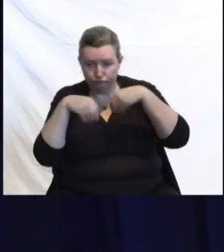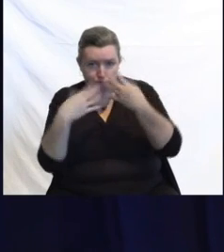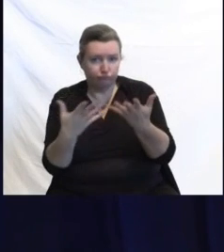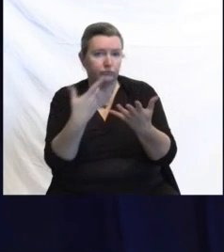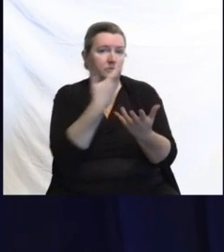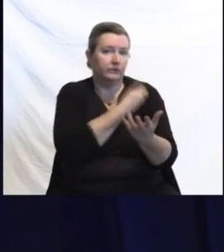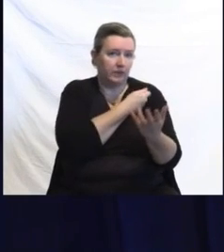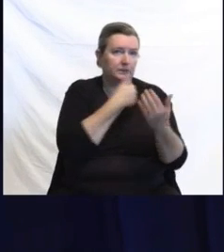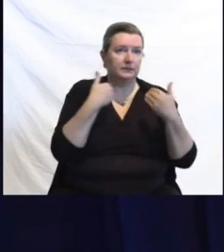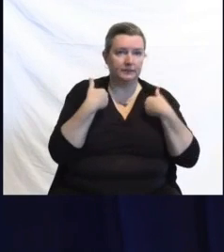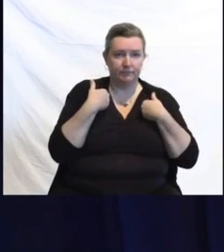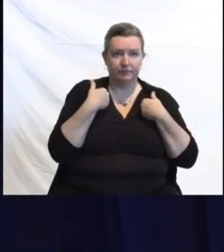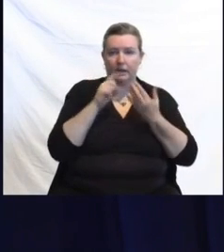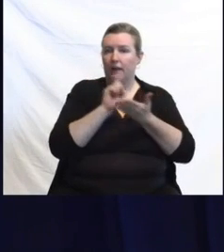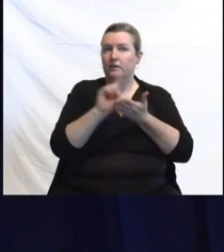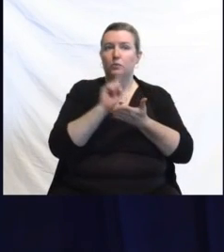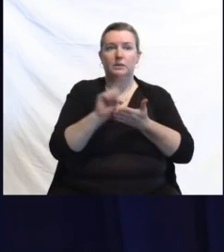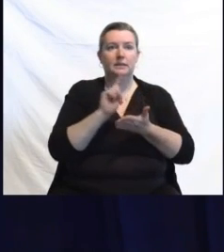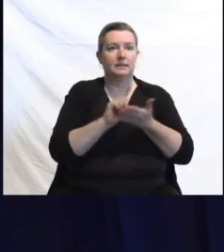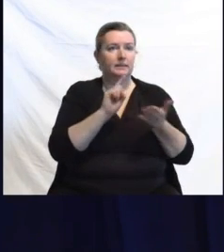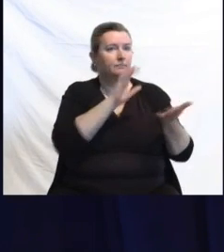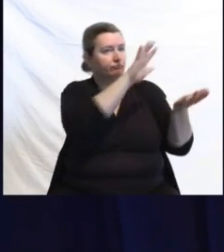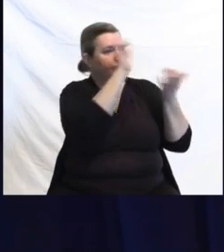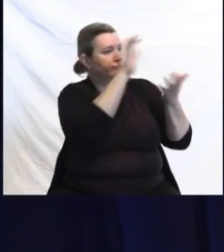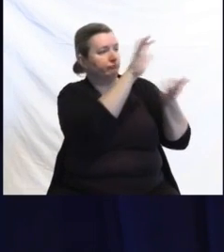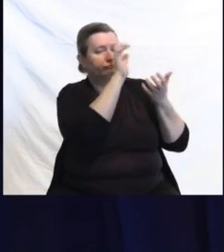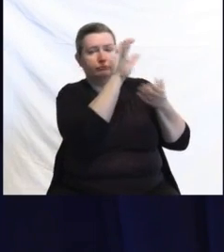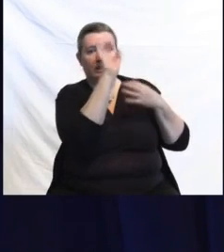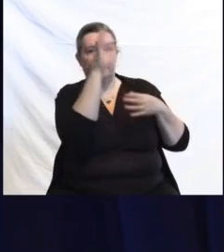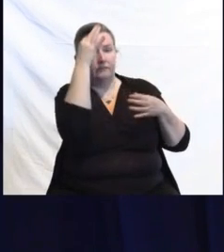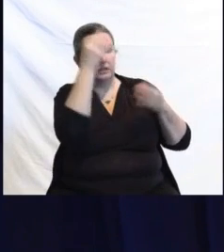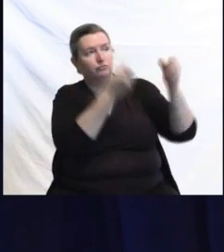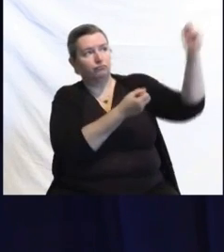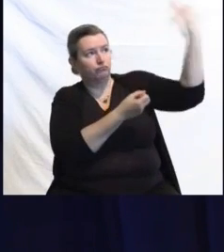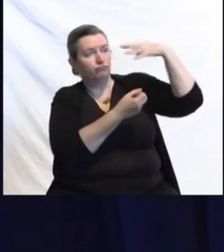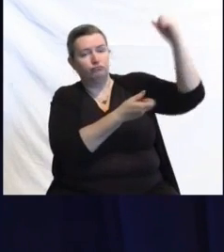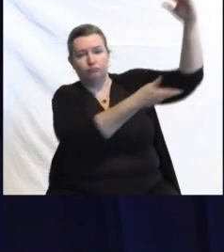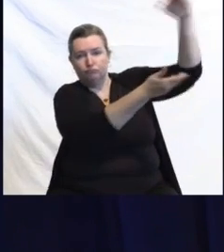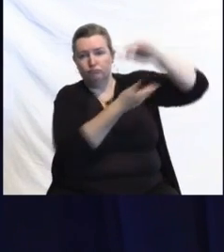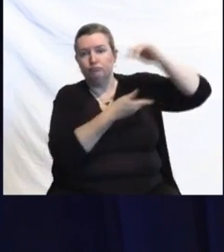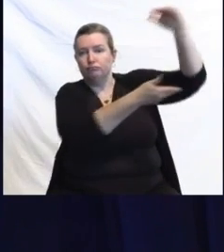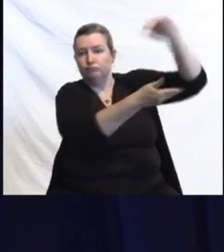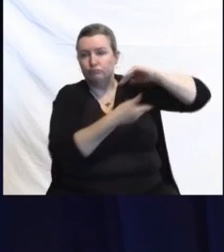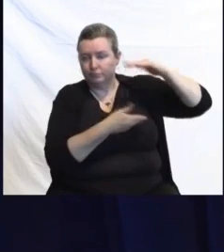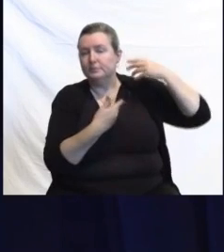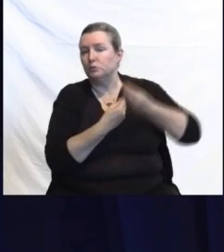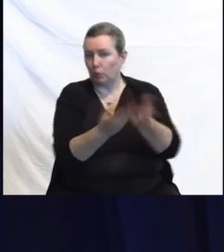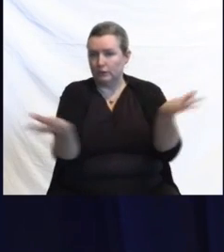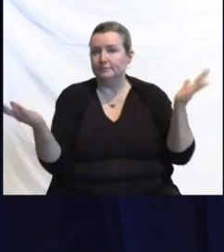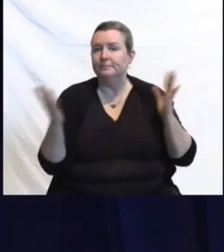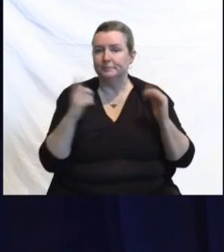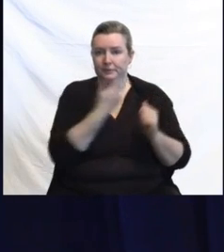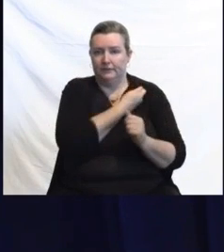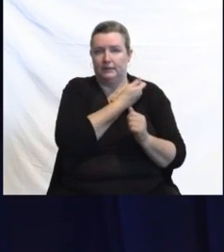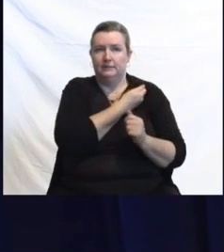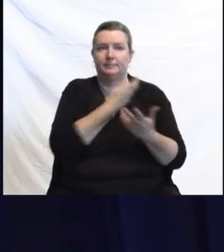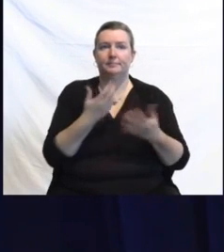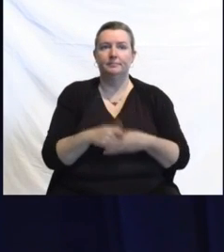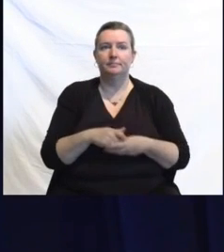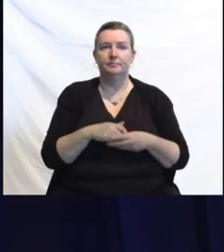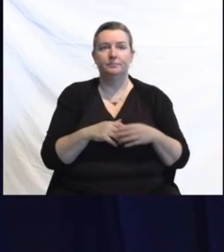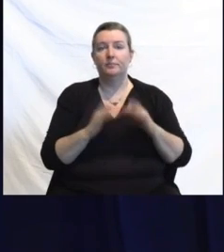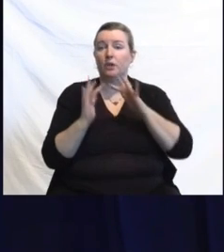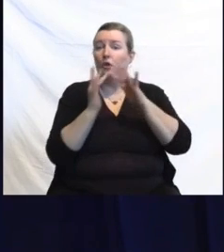shipments directly from the federal government. We have extensive, ongoing outreach to the state's vaccine call center,